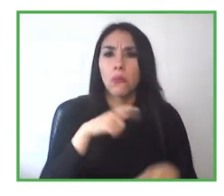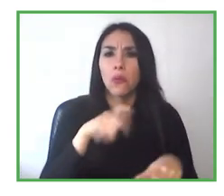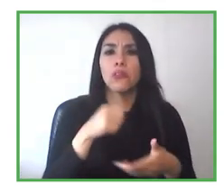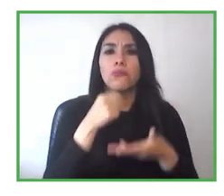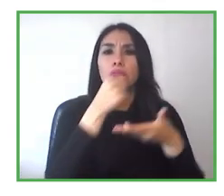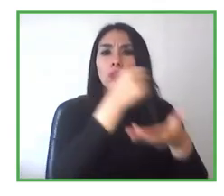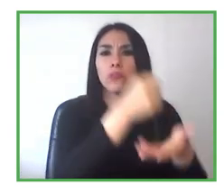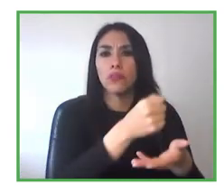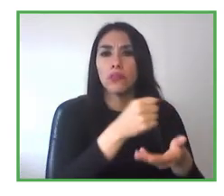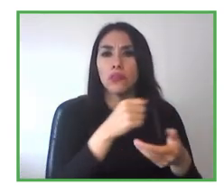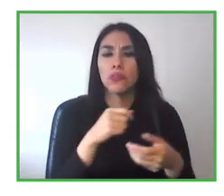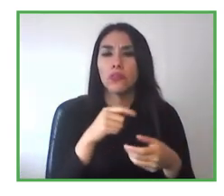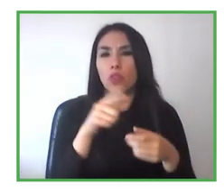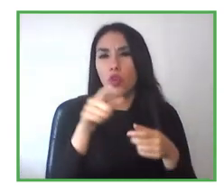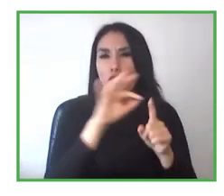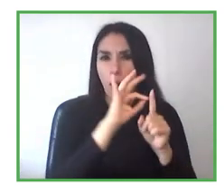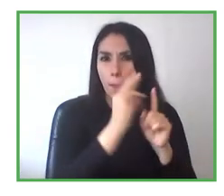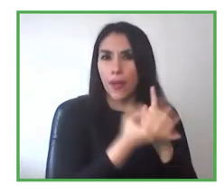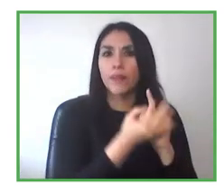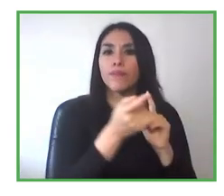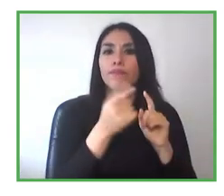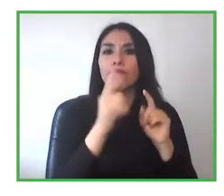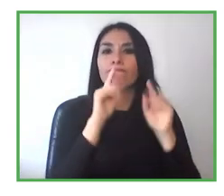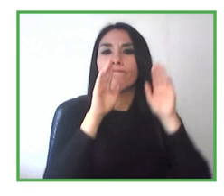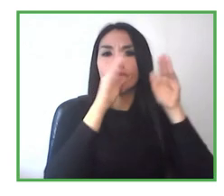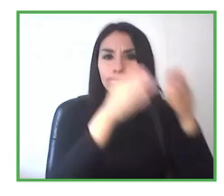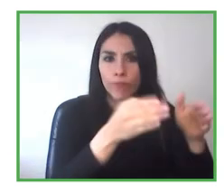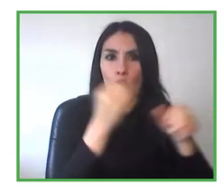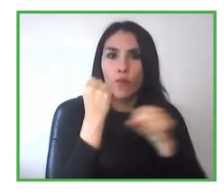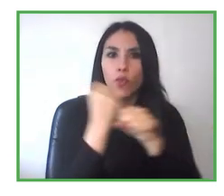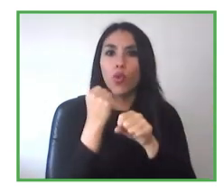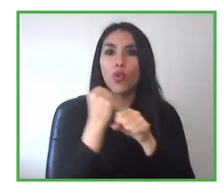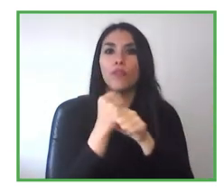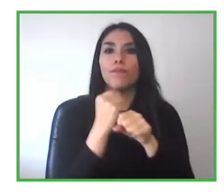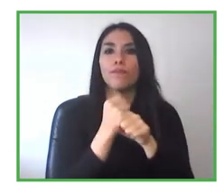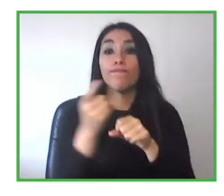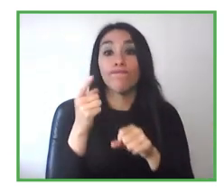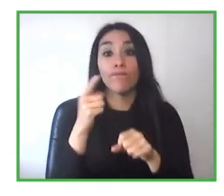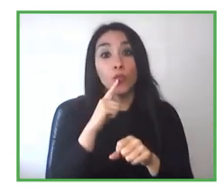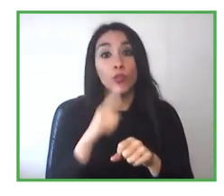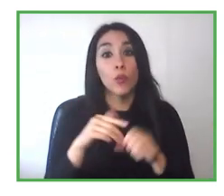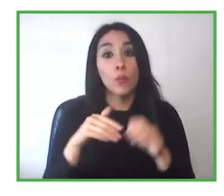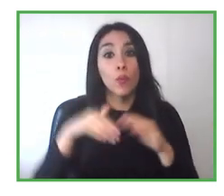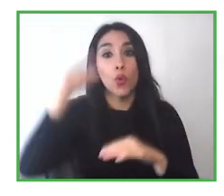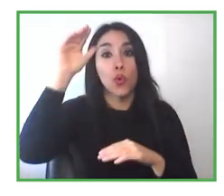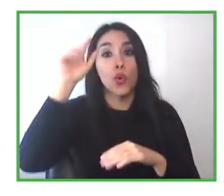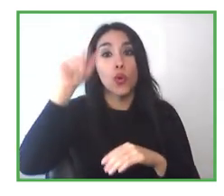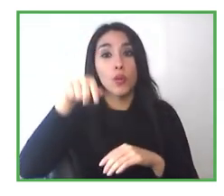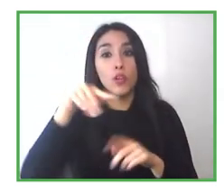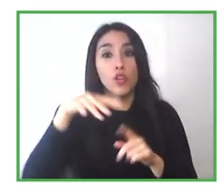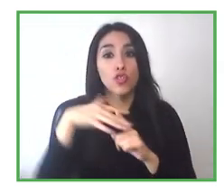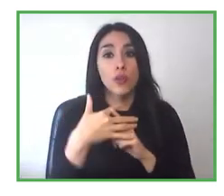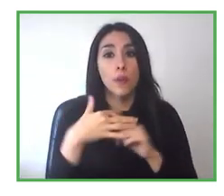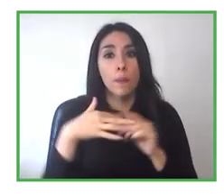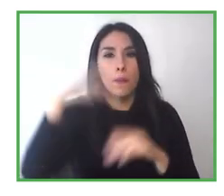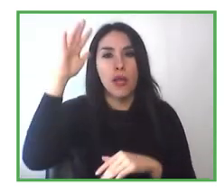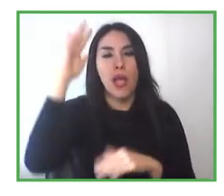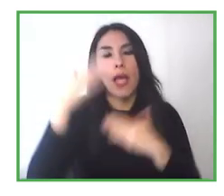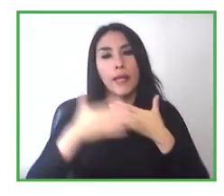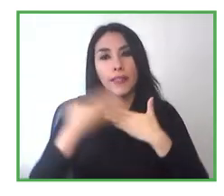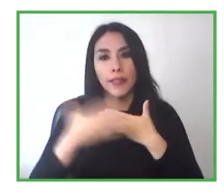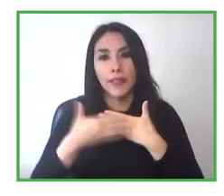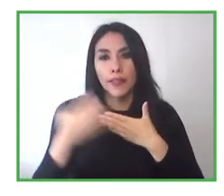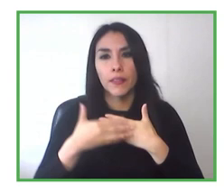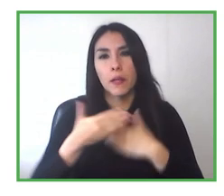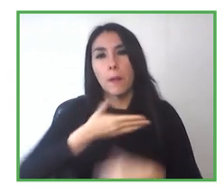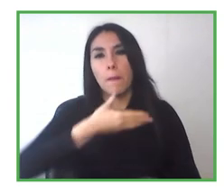work in inclusion subjects. And I think it's been easier for companies, therefore, just